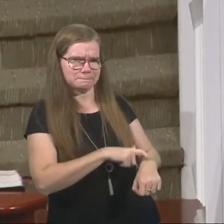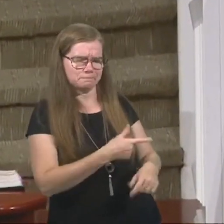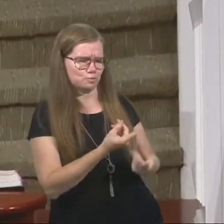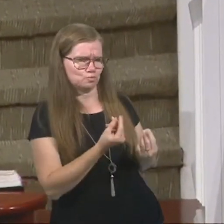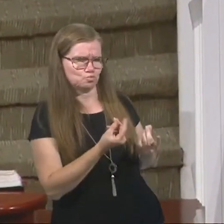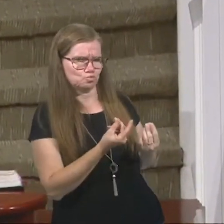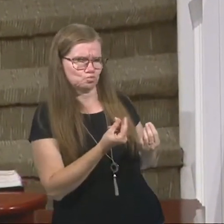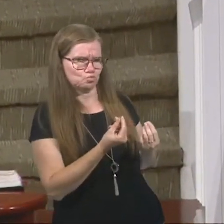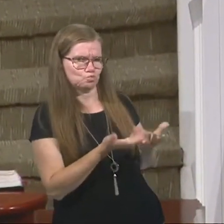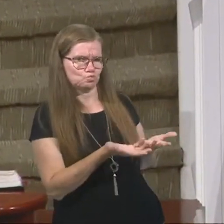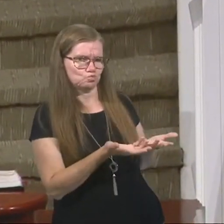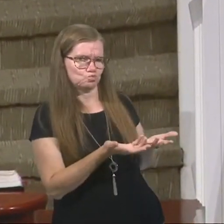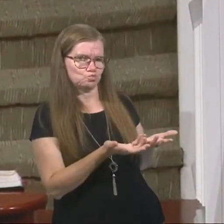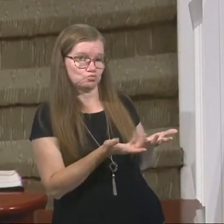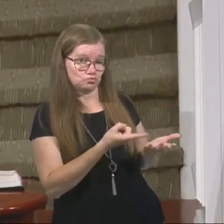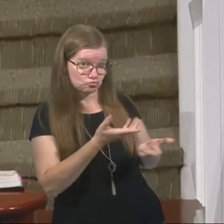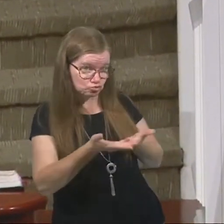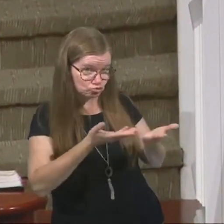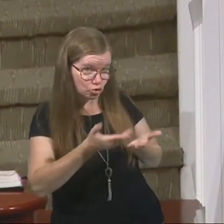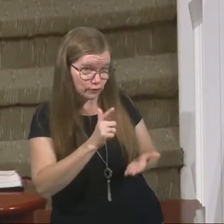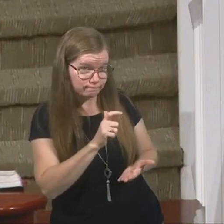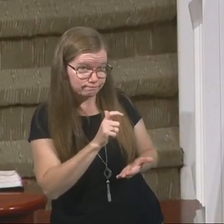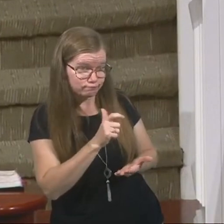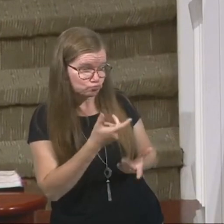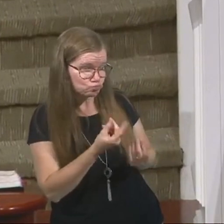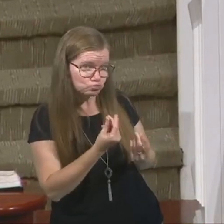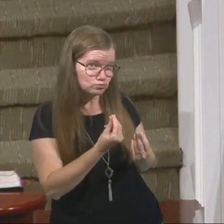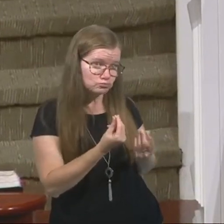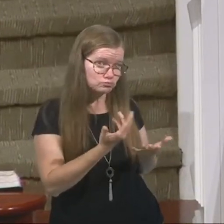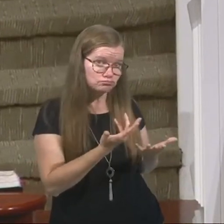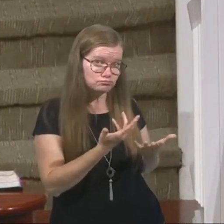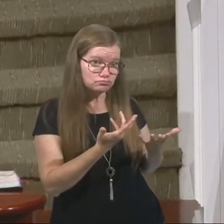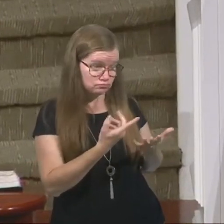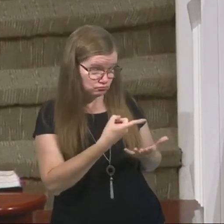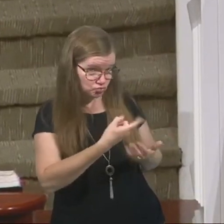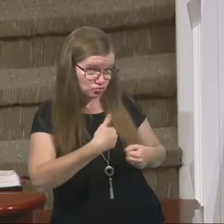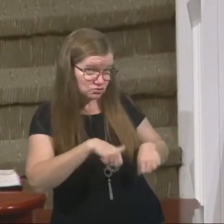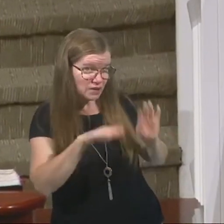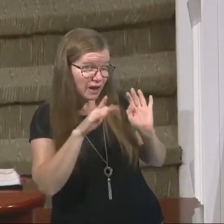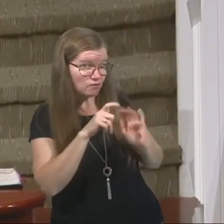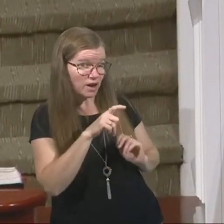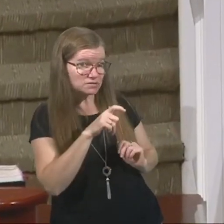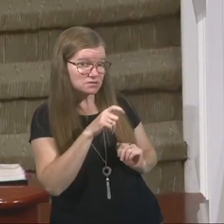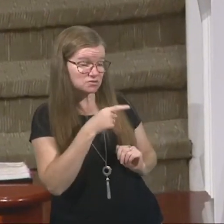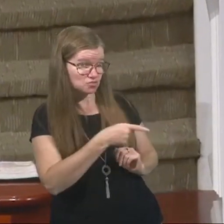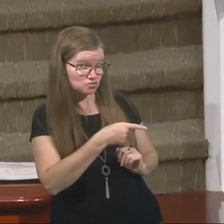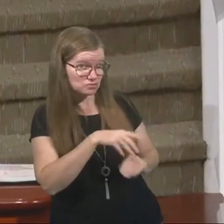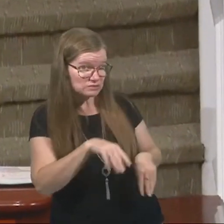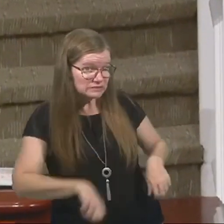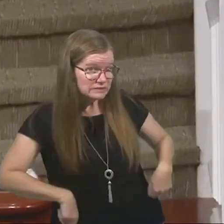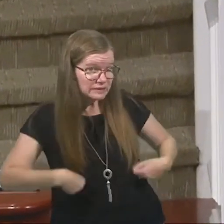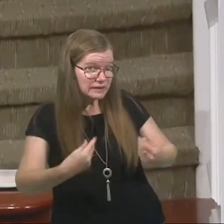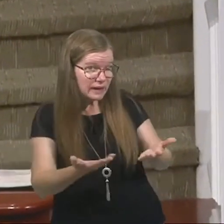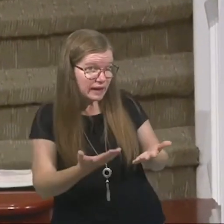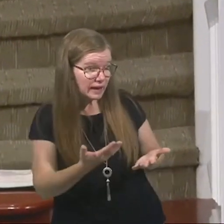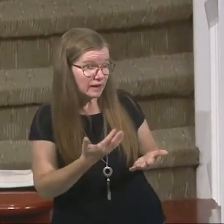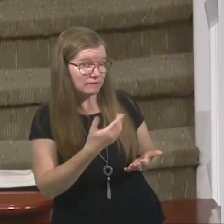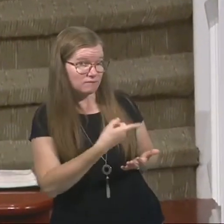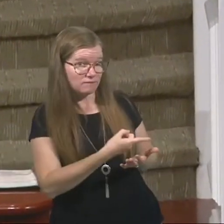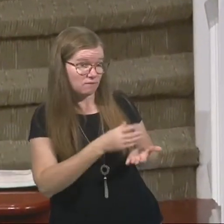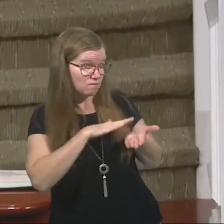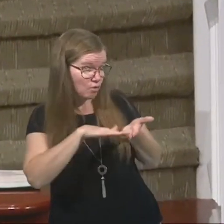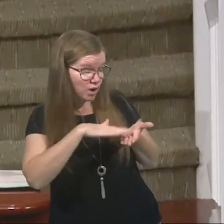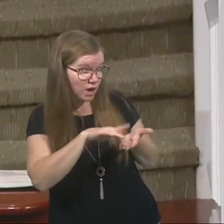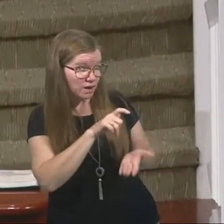What they did, how they served, what they did, how they sacrificed, how they gave, how they forgave,